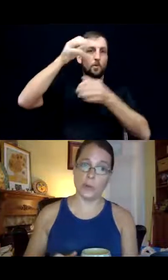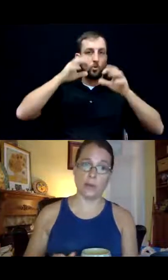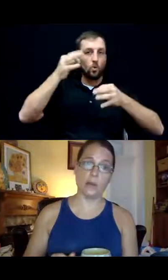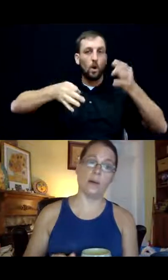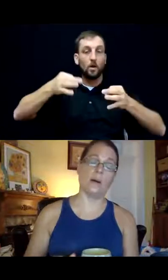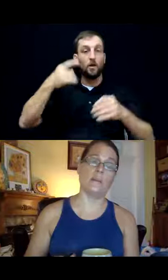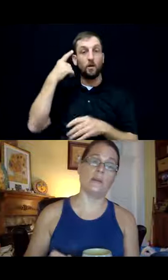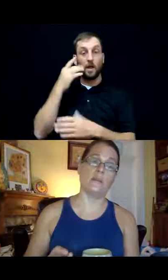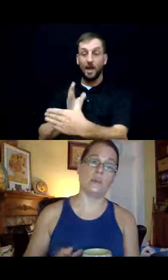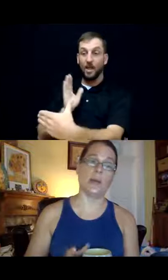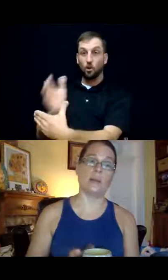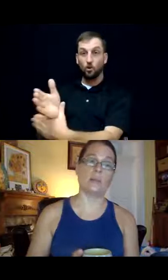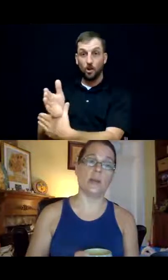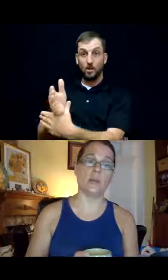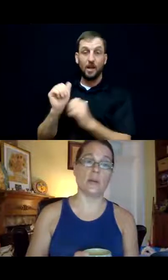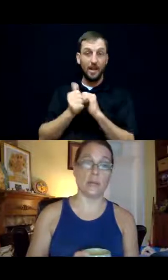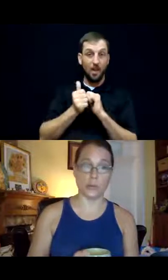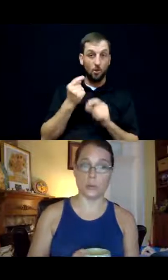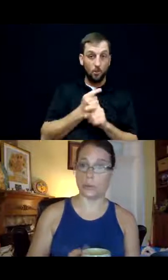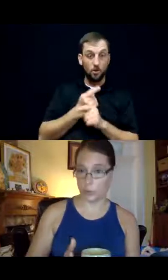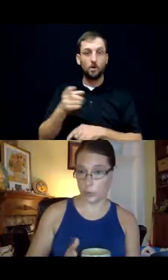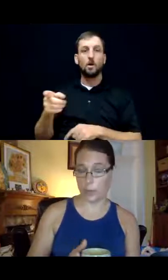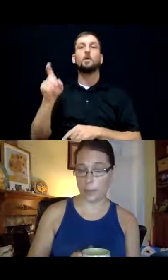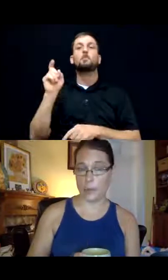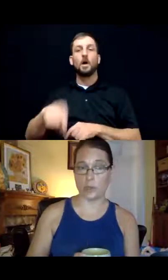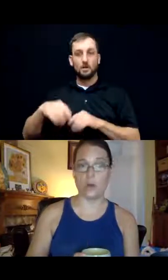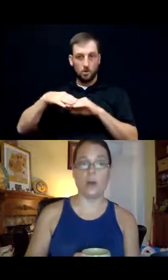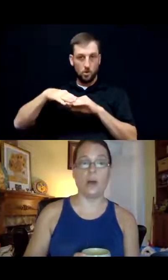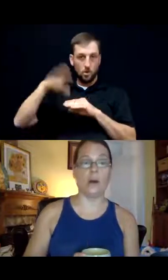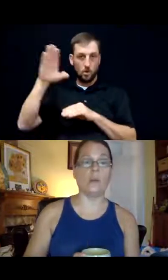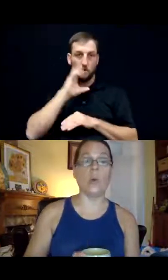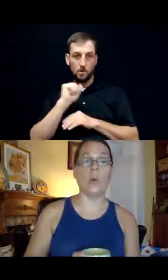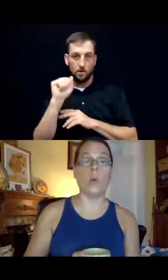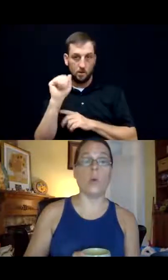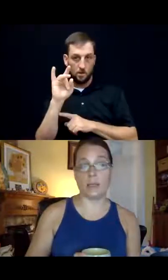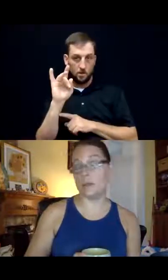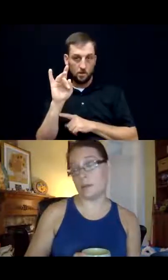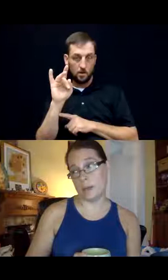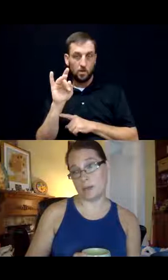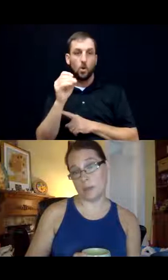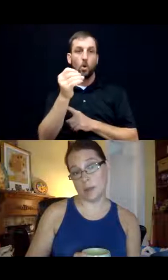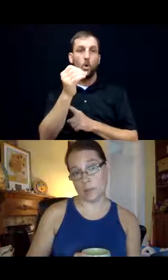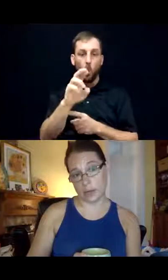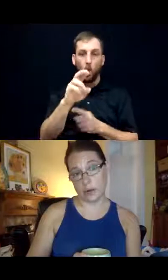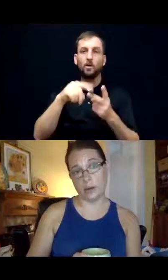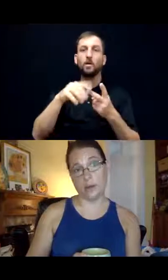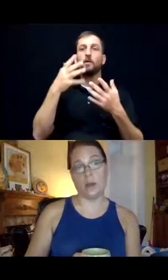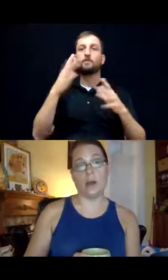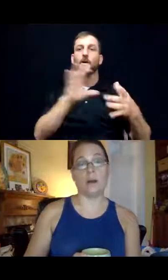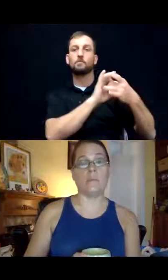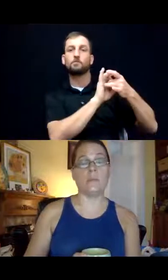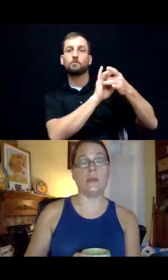appropriate, um, the individual has to be either 18 or older. So a confident major, um, or a legally emancipated minor.